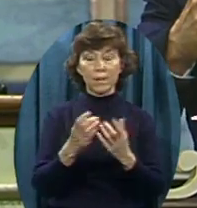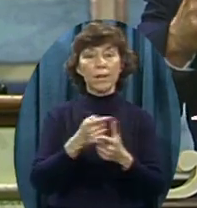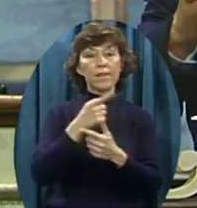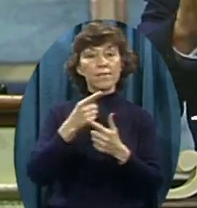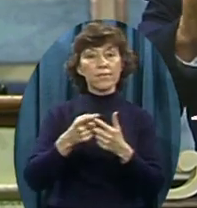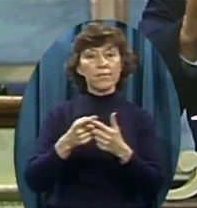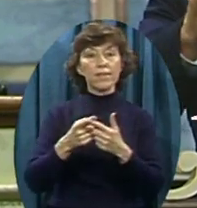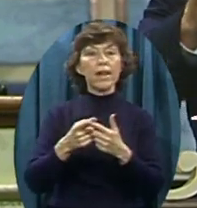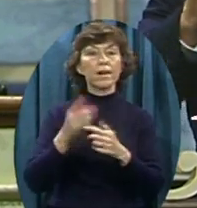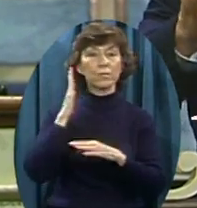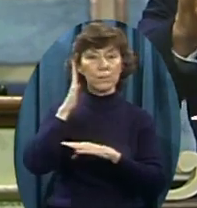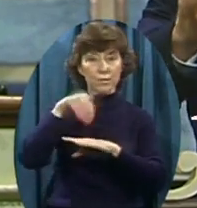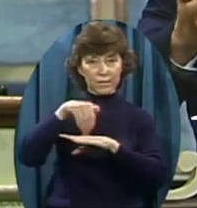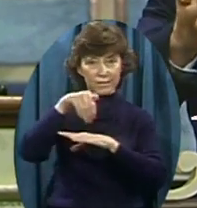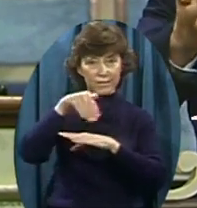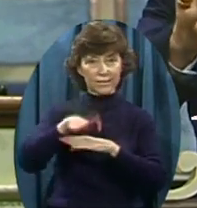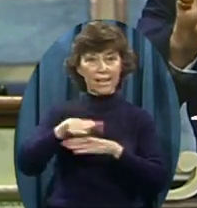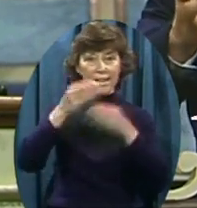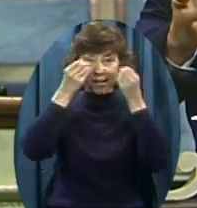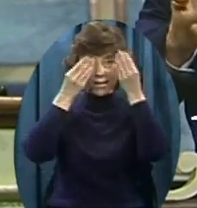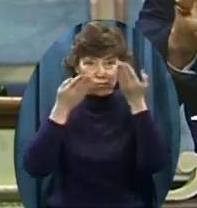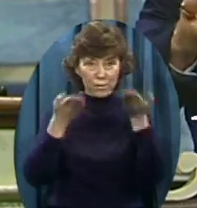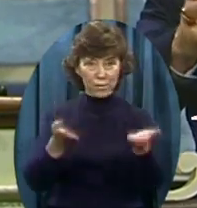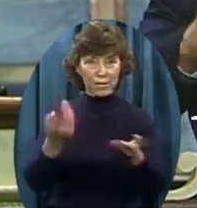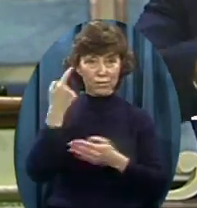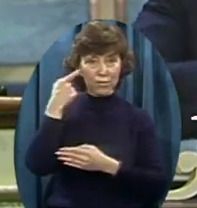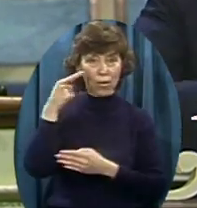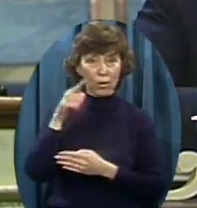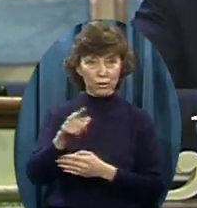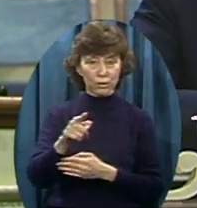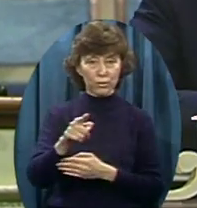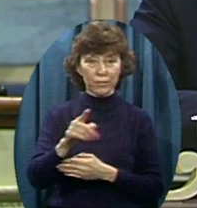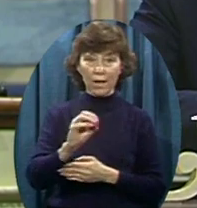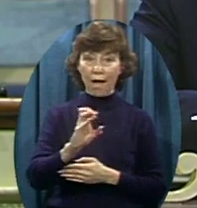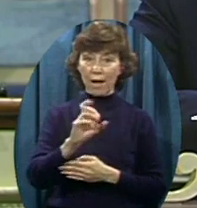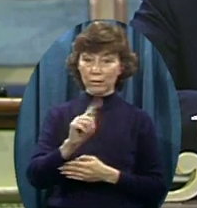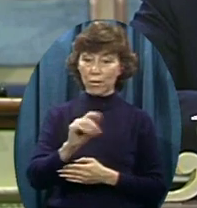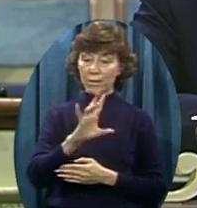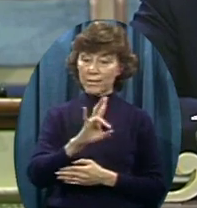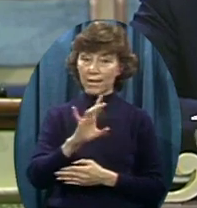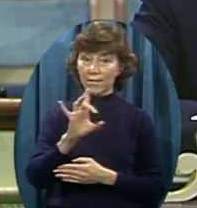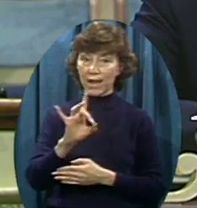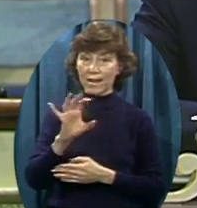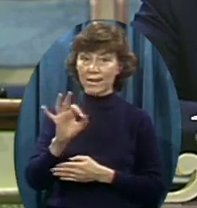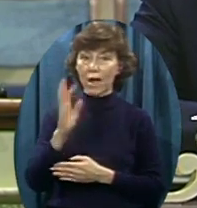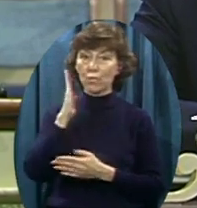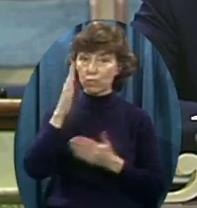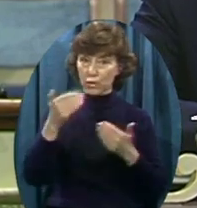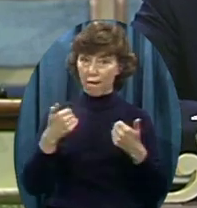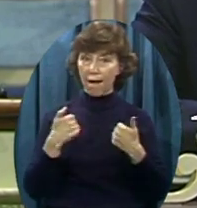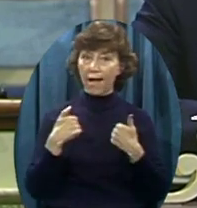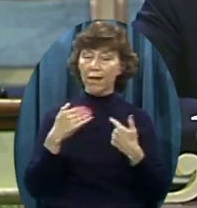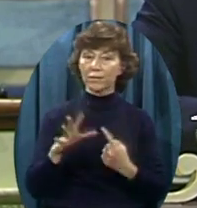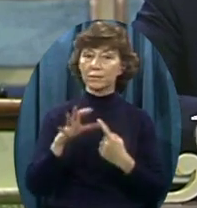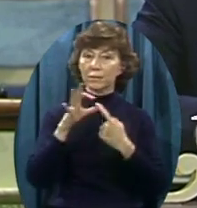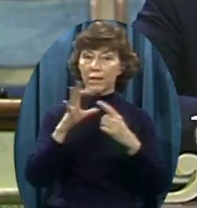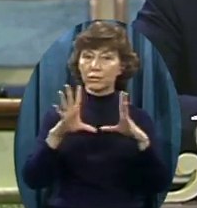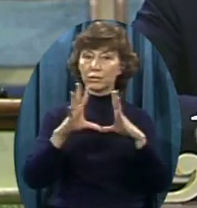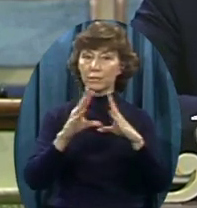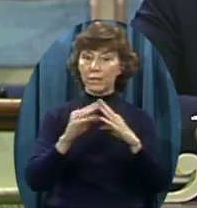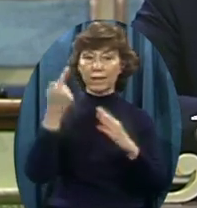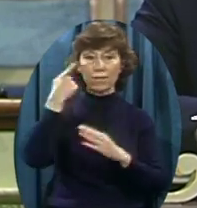Regarding a special Founders convocation To be held here October 7, 8 and 9 During which time I'll personally present to you